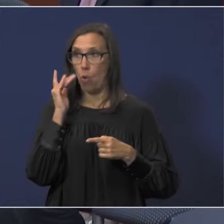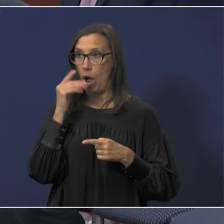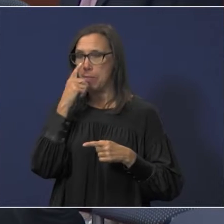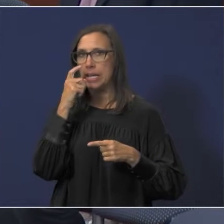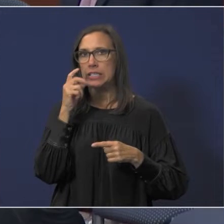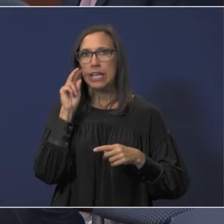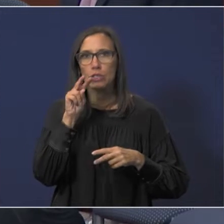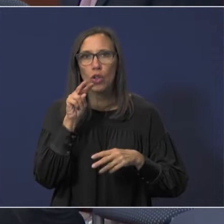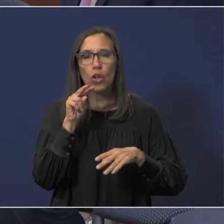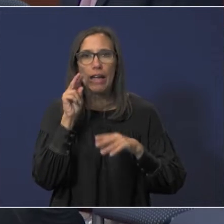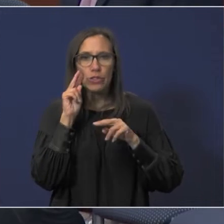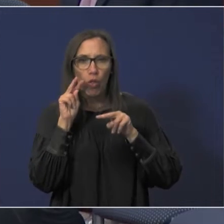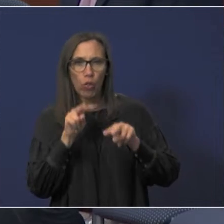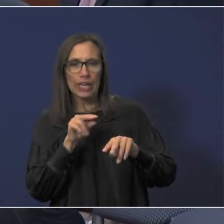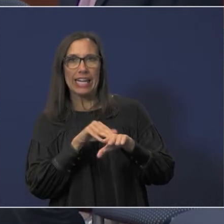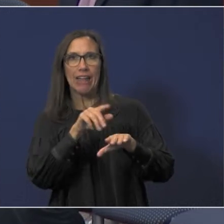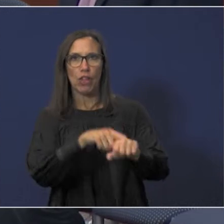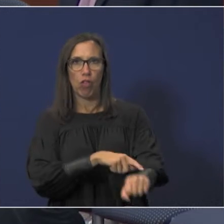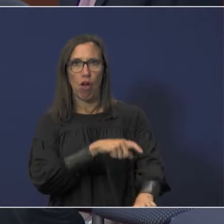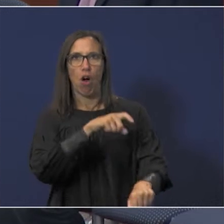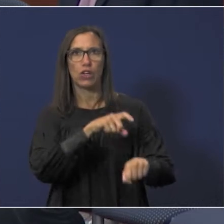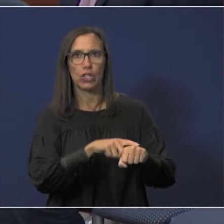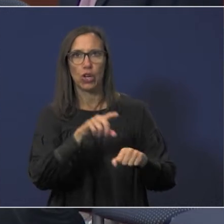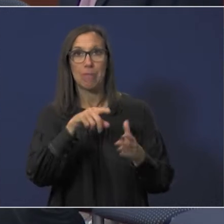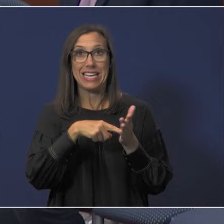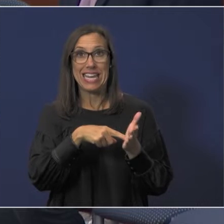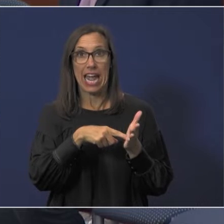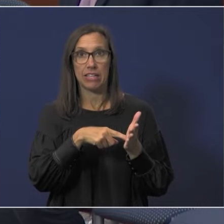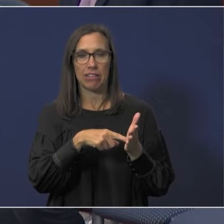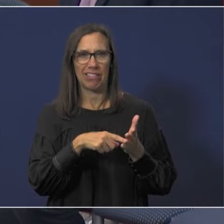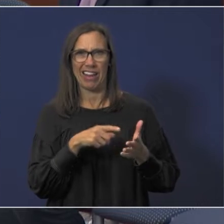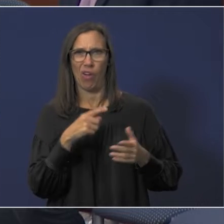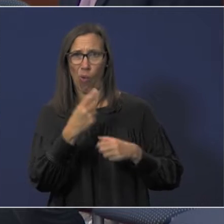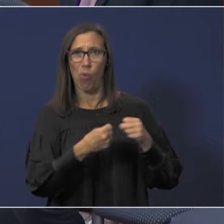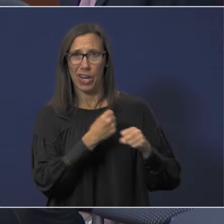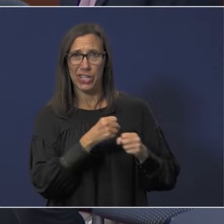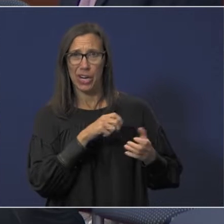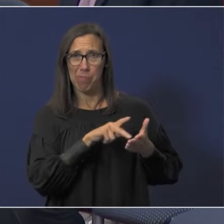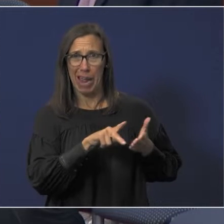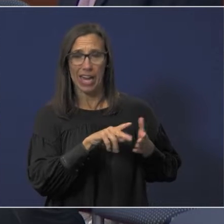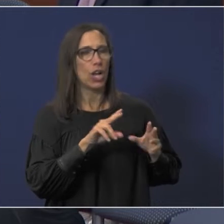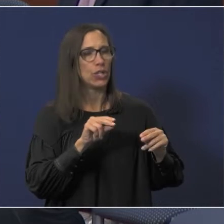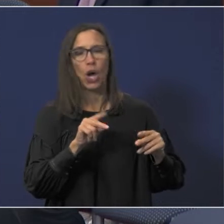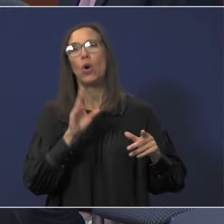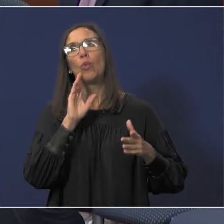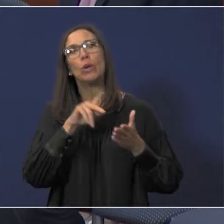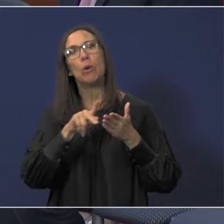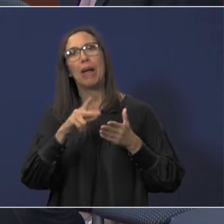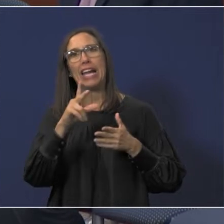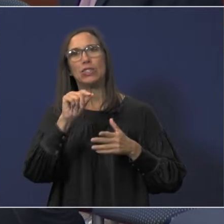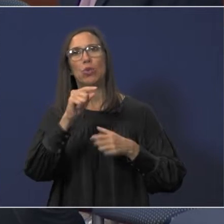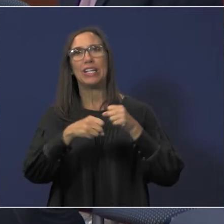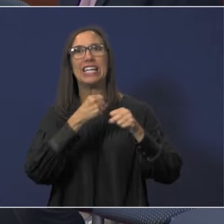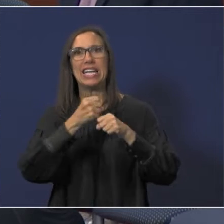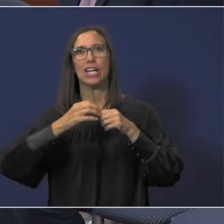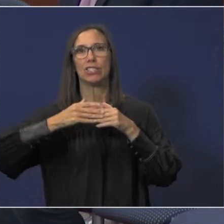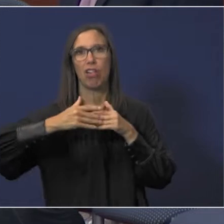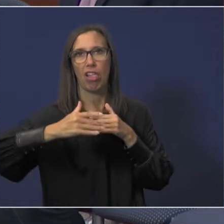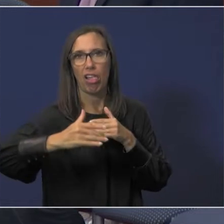long-term debt, as if we're going to pay off that debt in one single year, when in fact, we're going to be paying it out over 20 plus years.